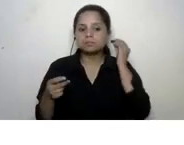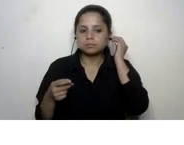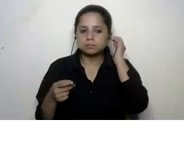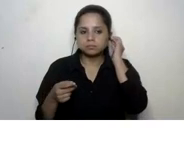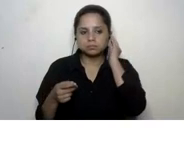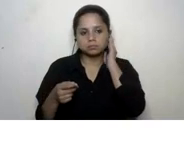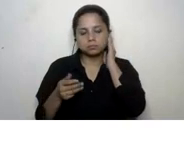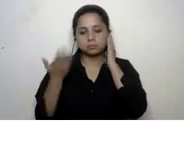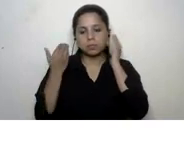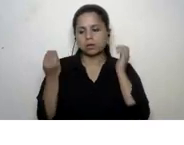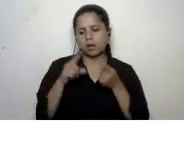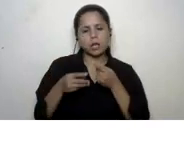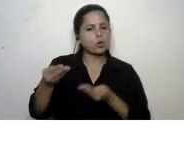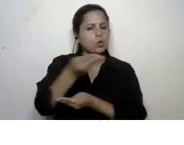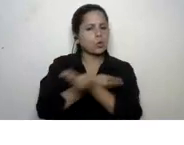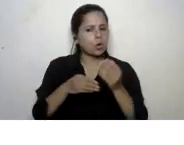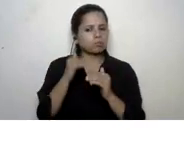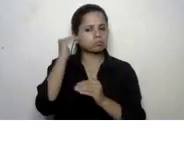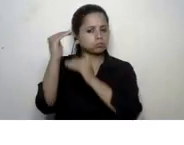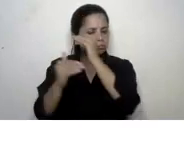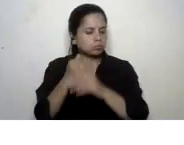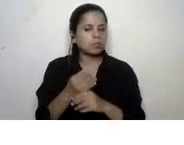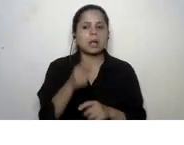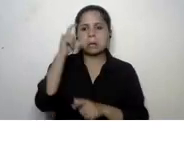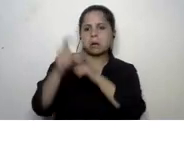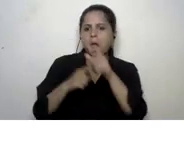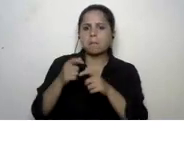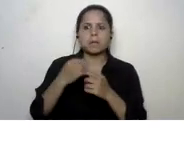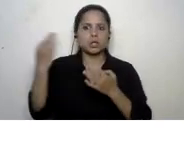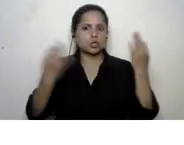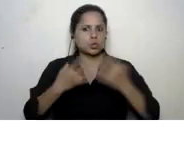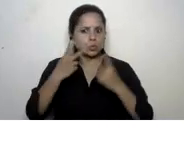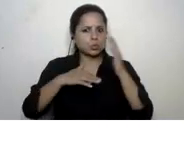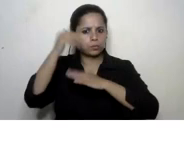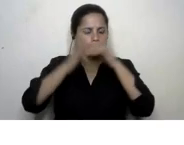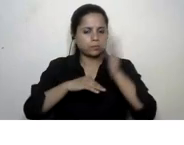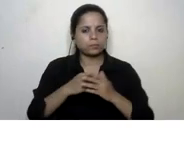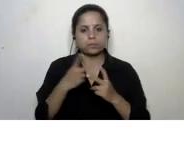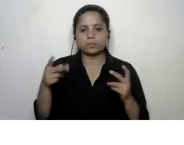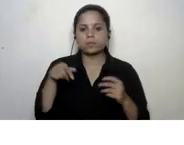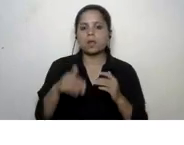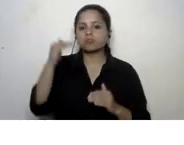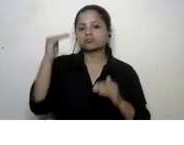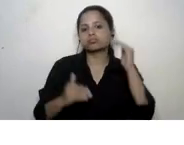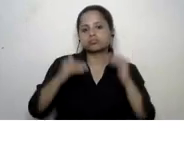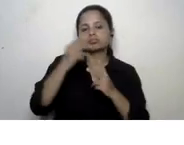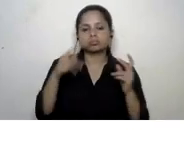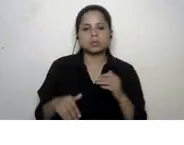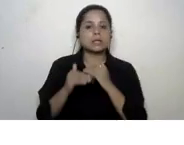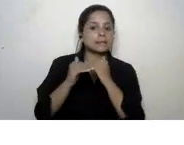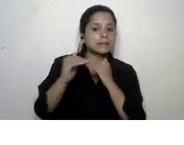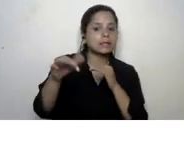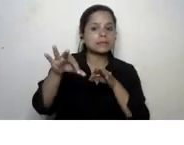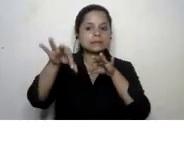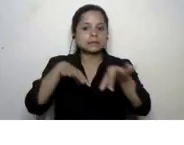work and economic growth industry innovation and infrastructure reduced inequalities sustainable cities